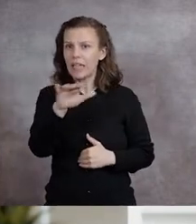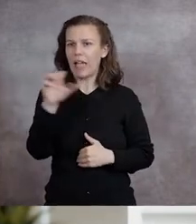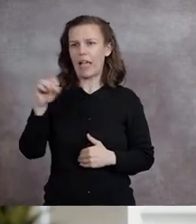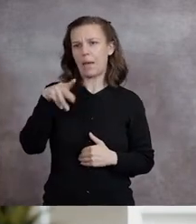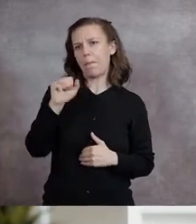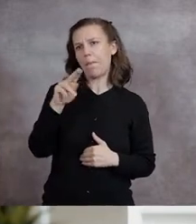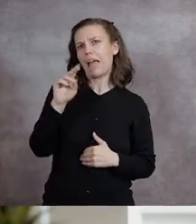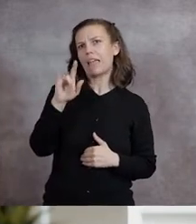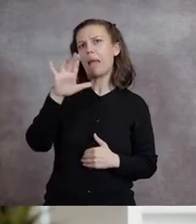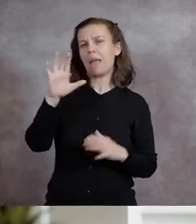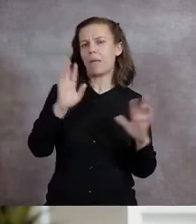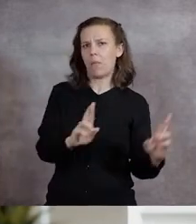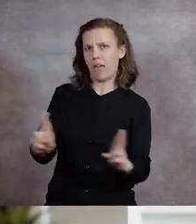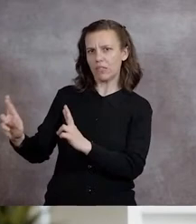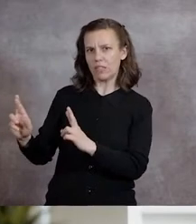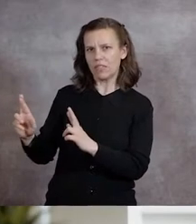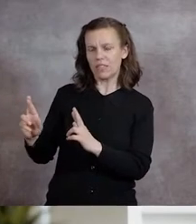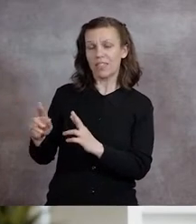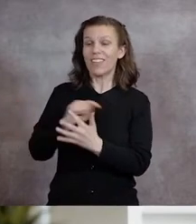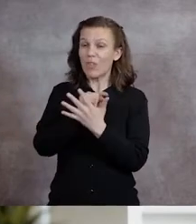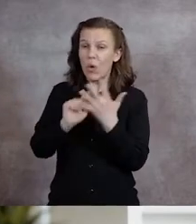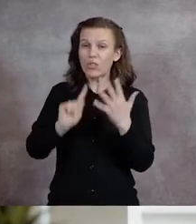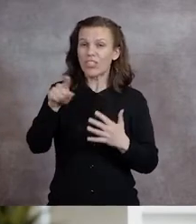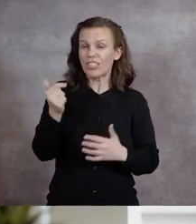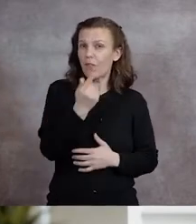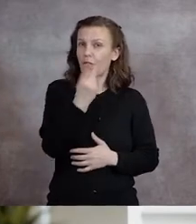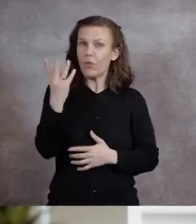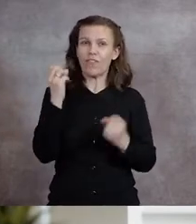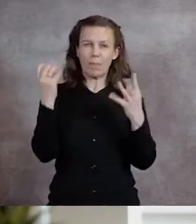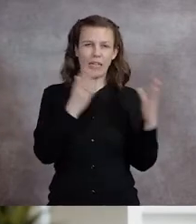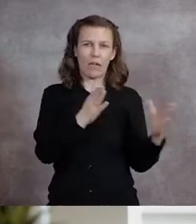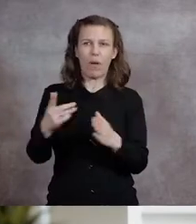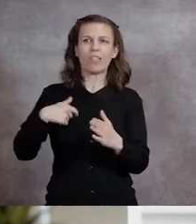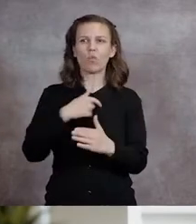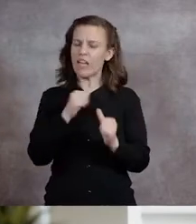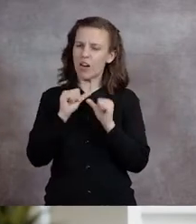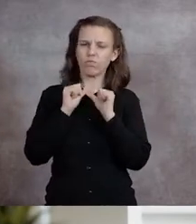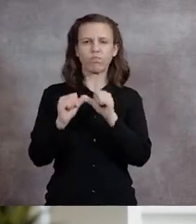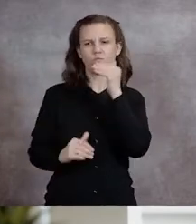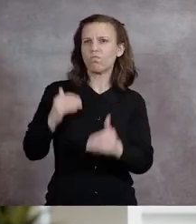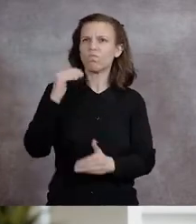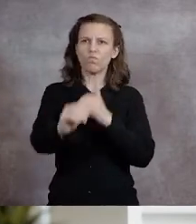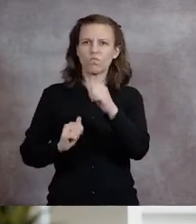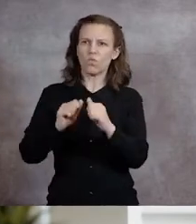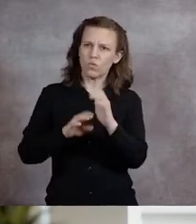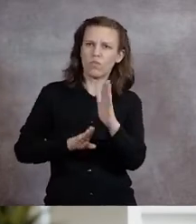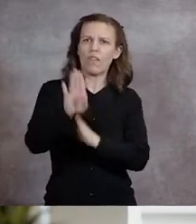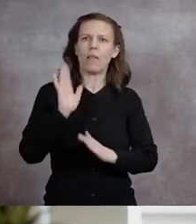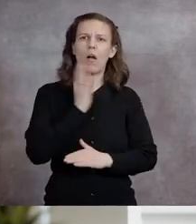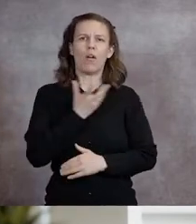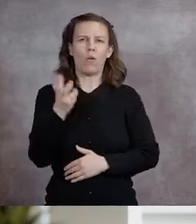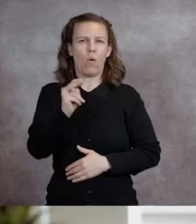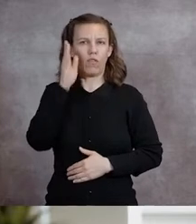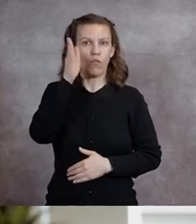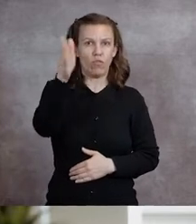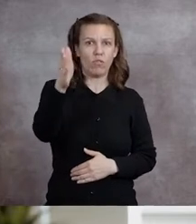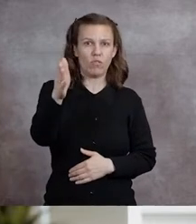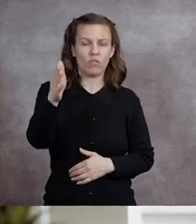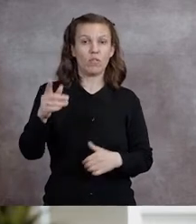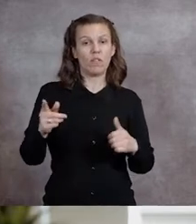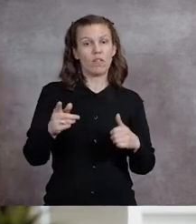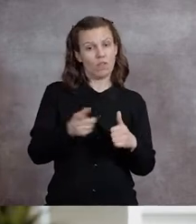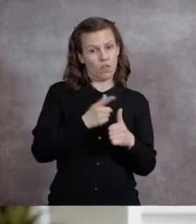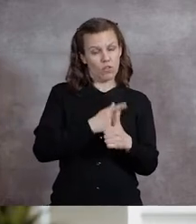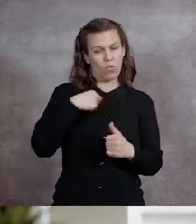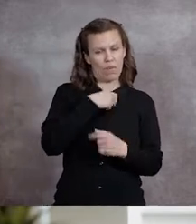and pandemic preparedness. These are just a few of the many ways we're boldly forging our own future, partly by